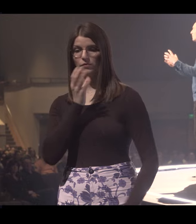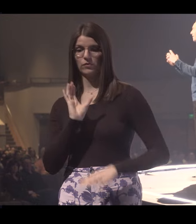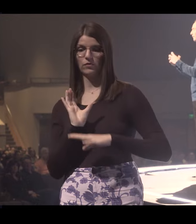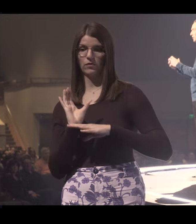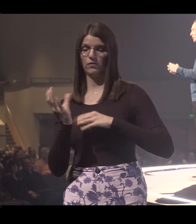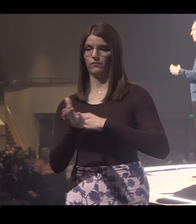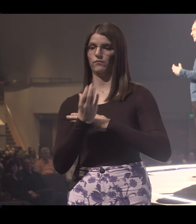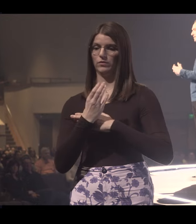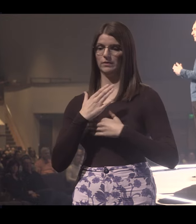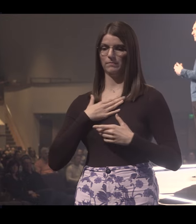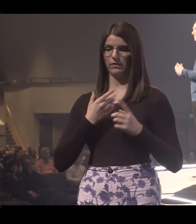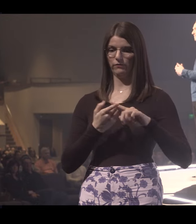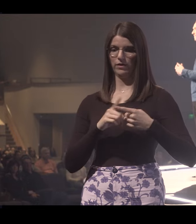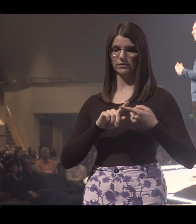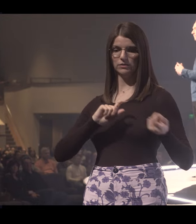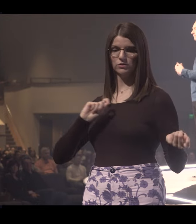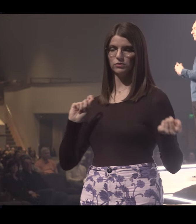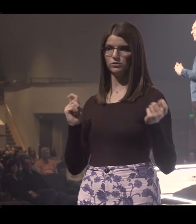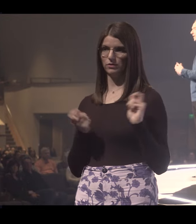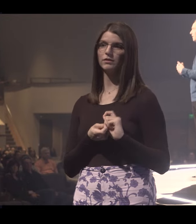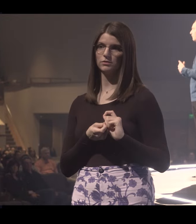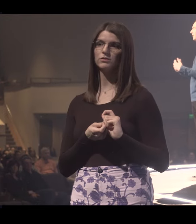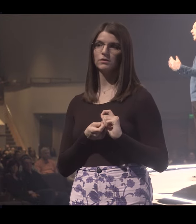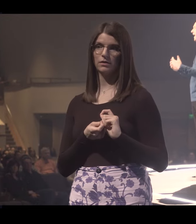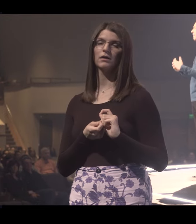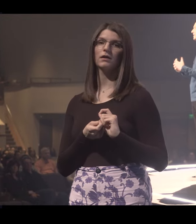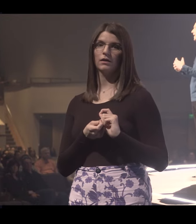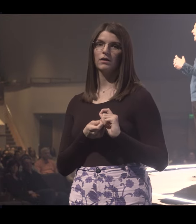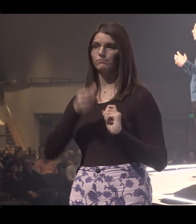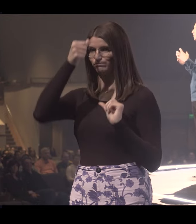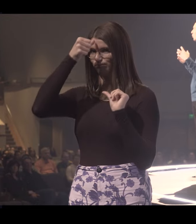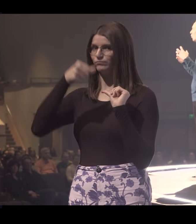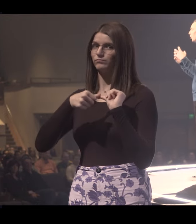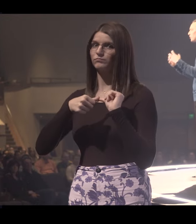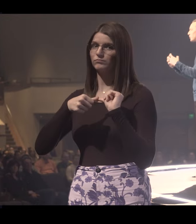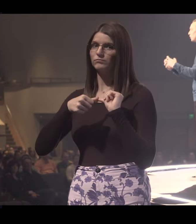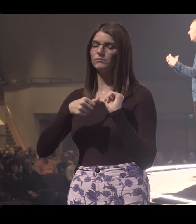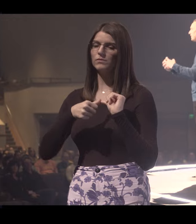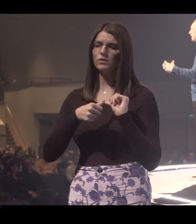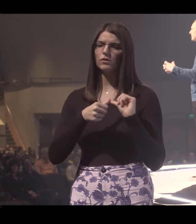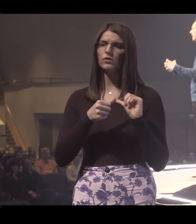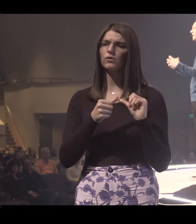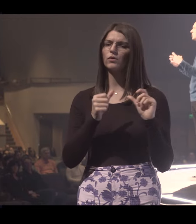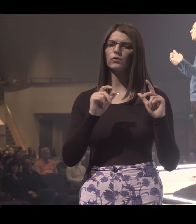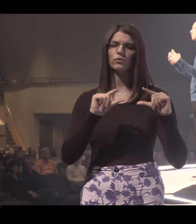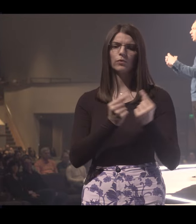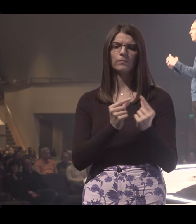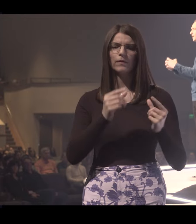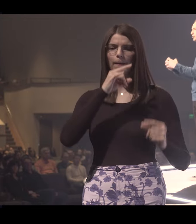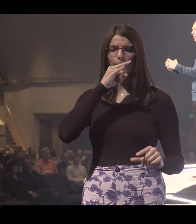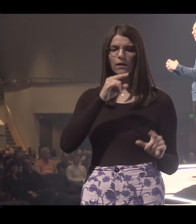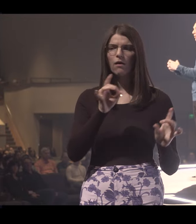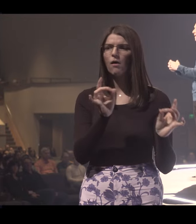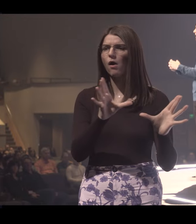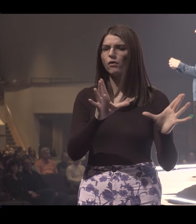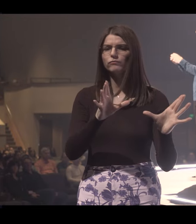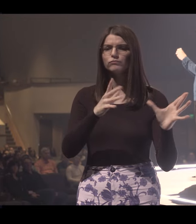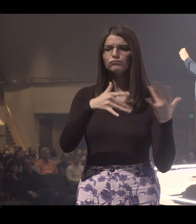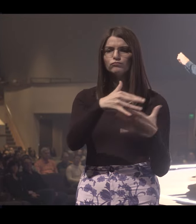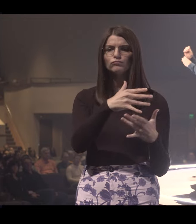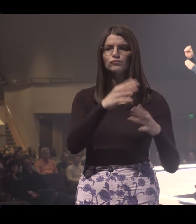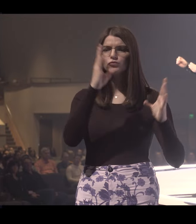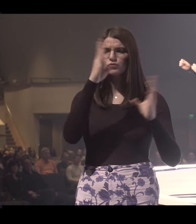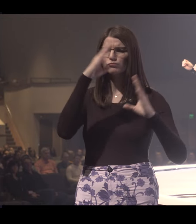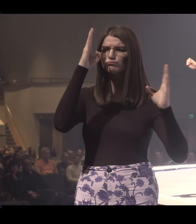me to change my friendships. I'll never forget it. I was hanging out with the worst group of kids, getting in so much